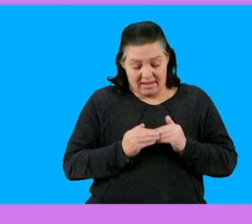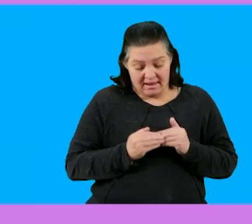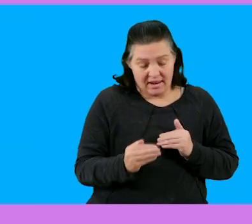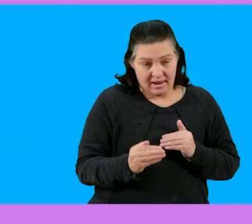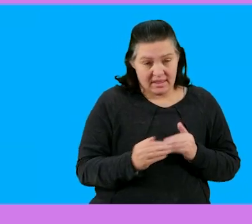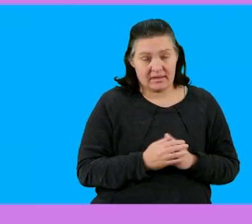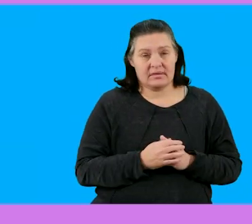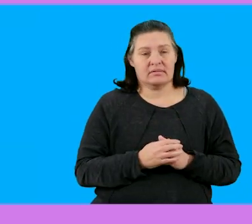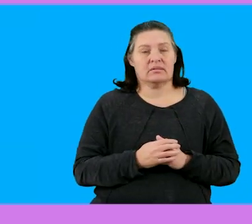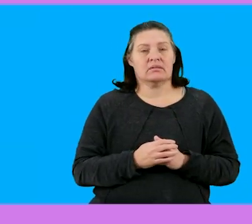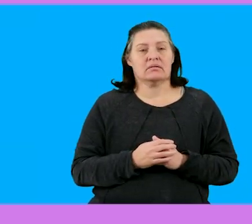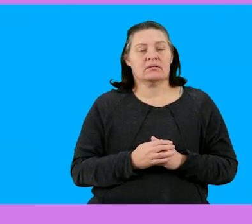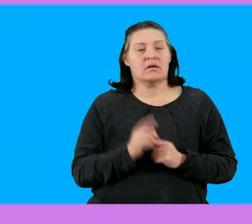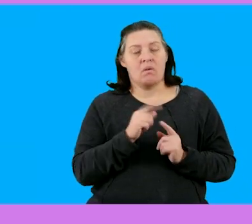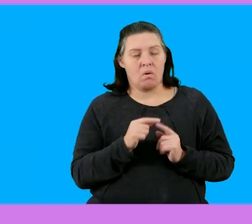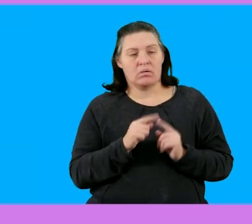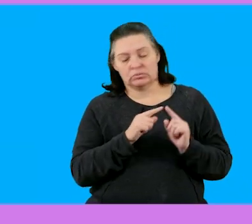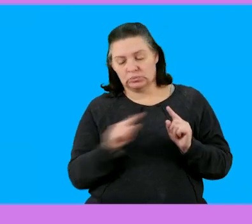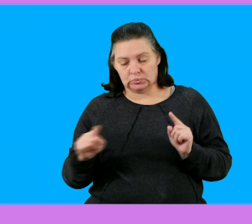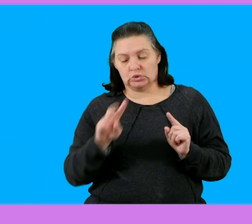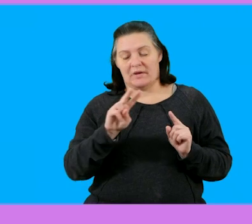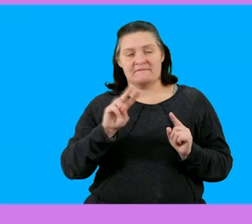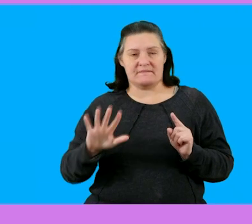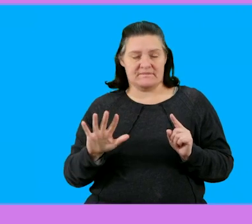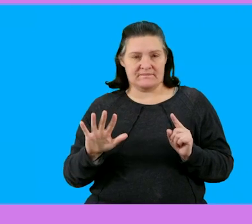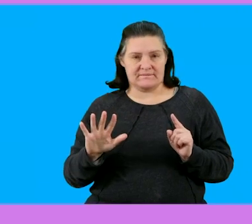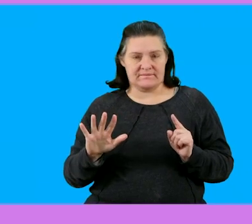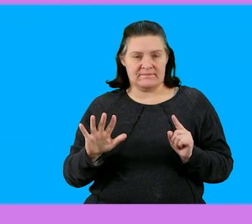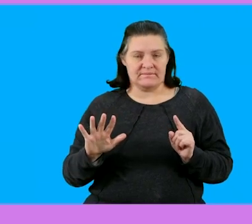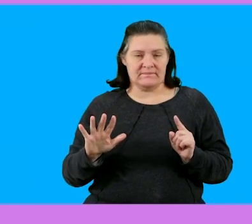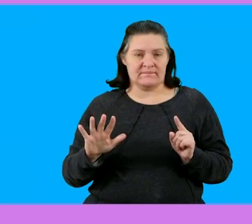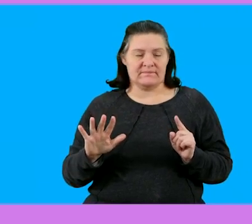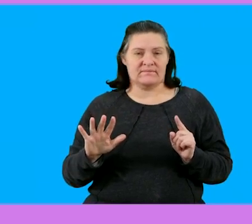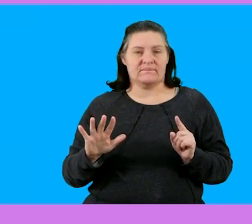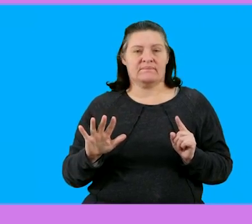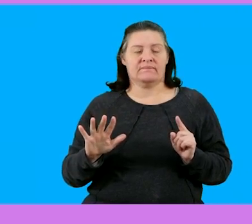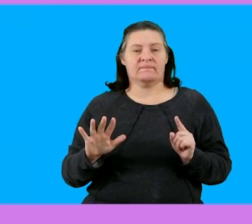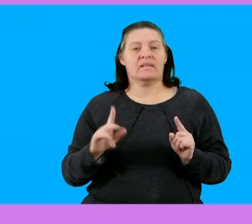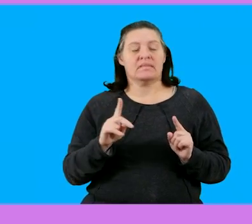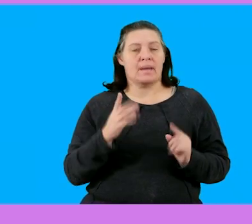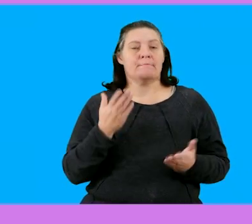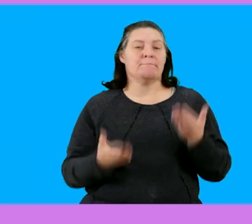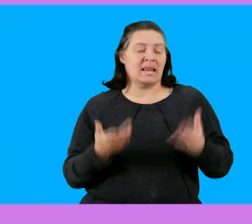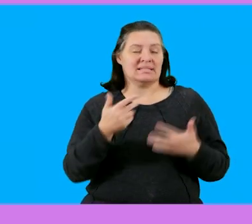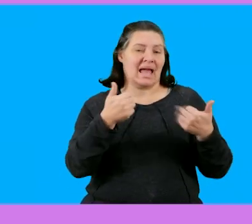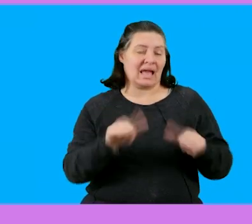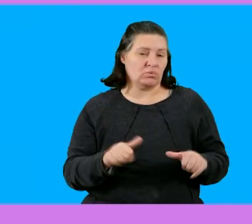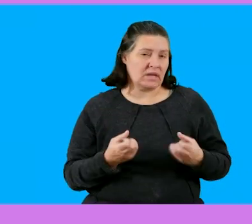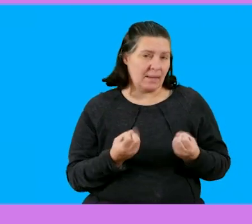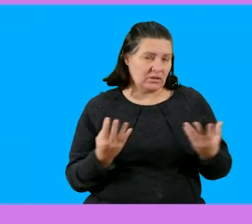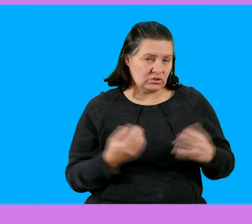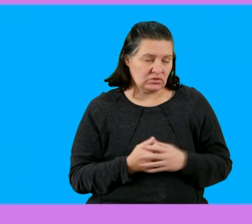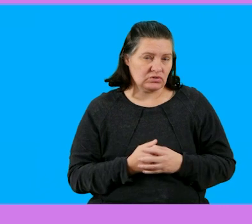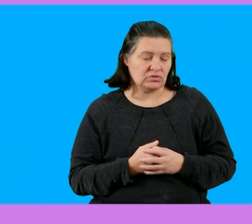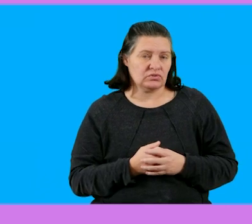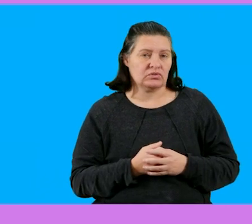all the way up to the 25th right that the balance in the account